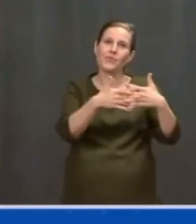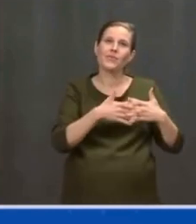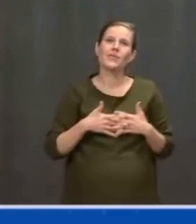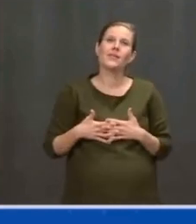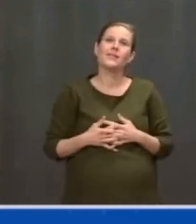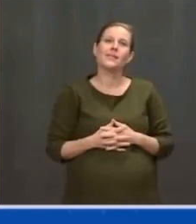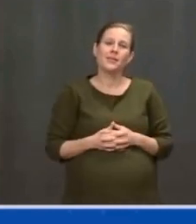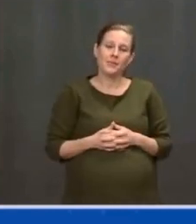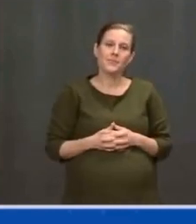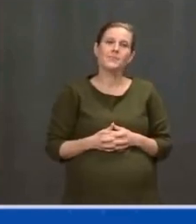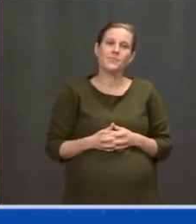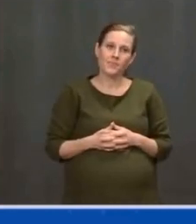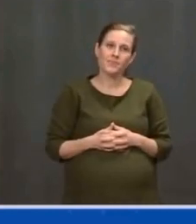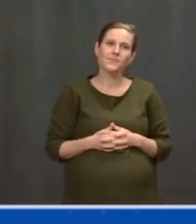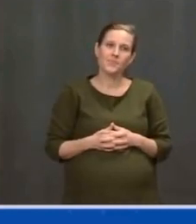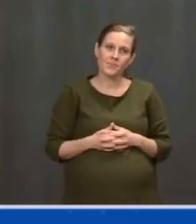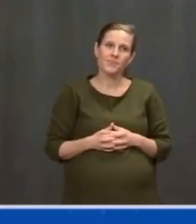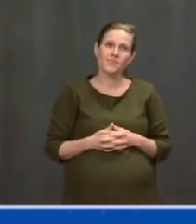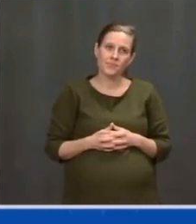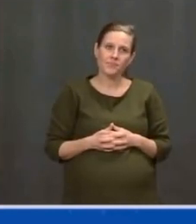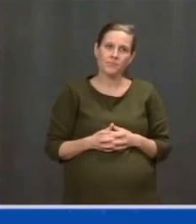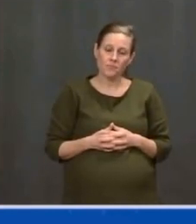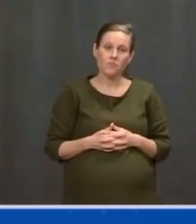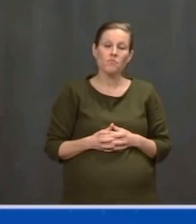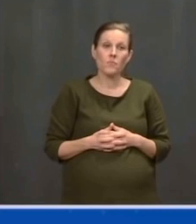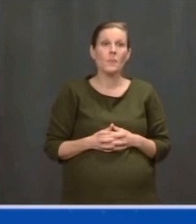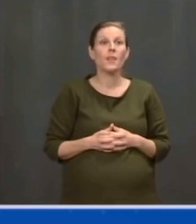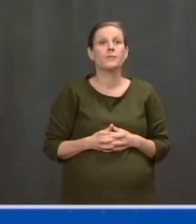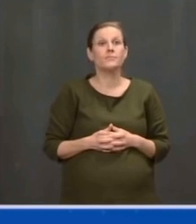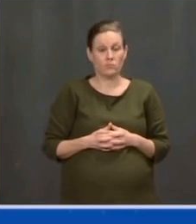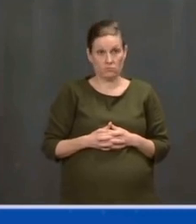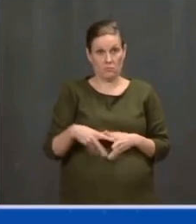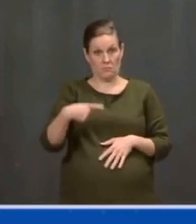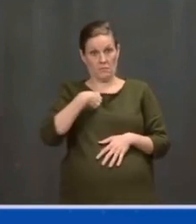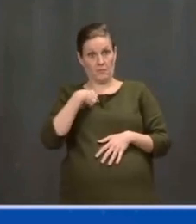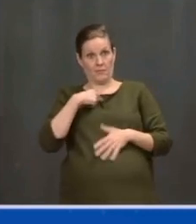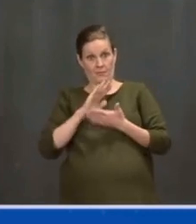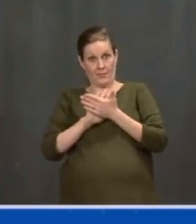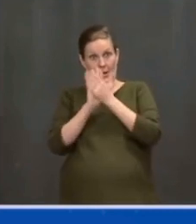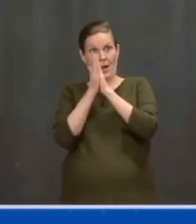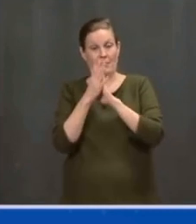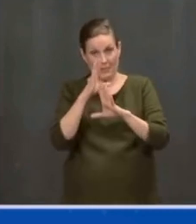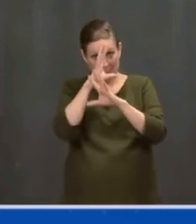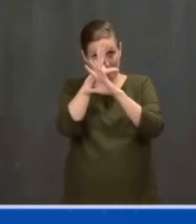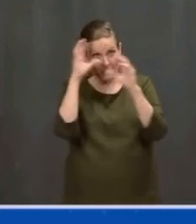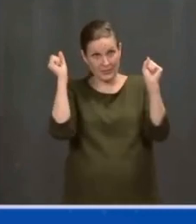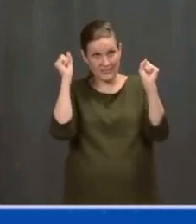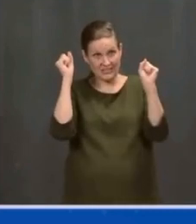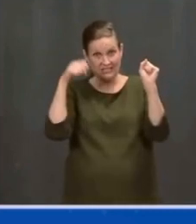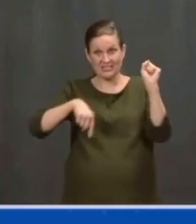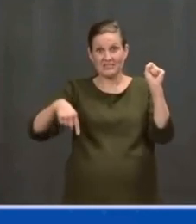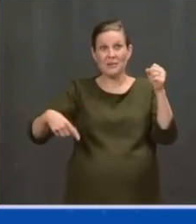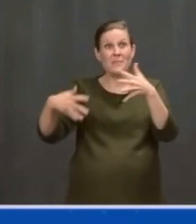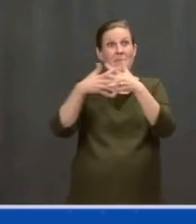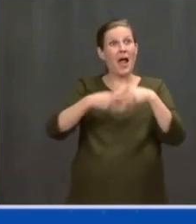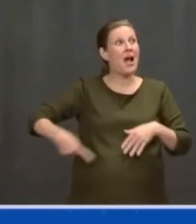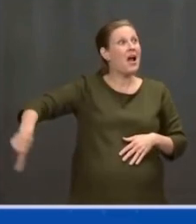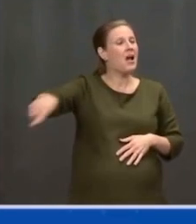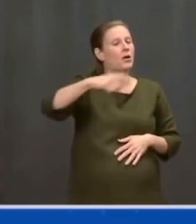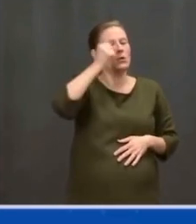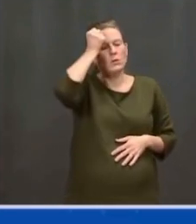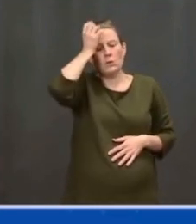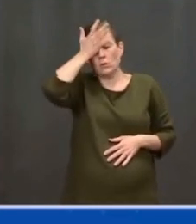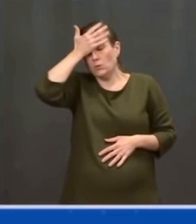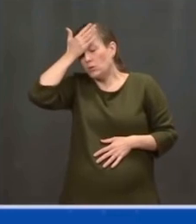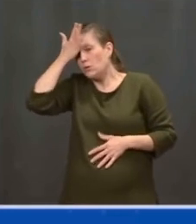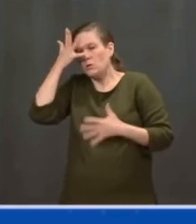extreme distress with the virus on a deadly rampage that has now killed over